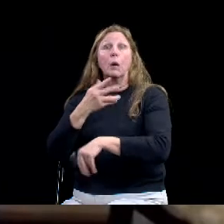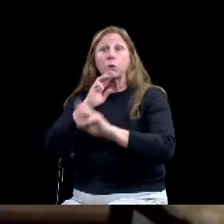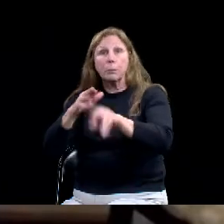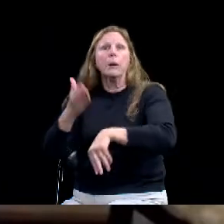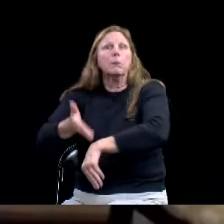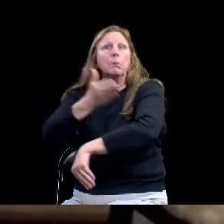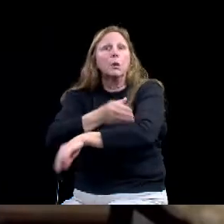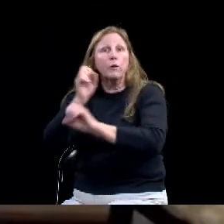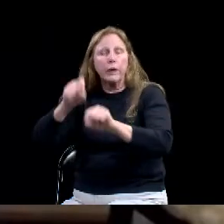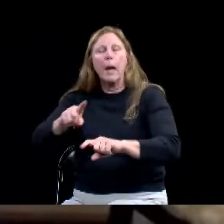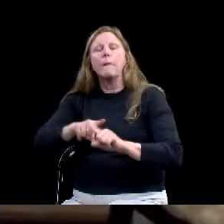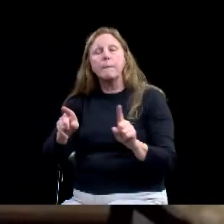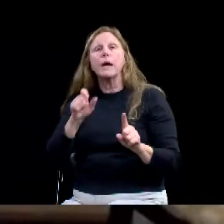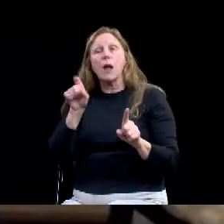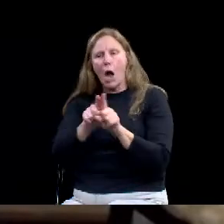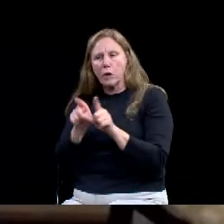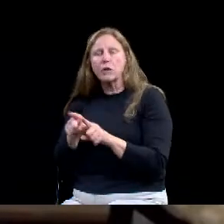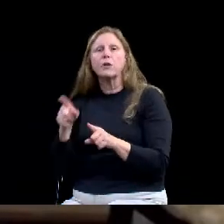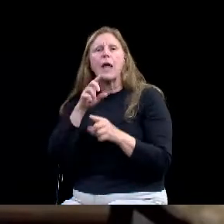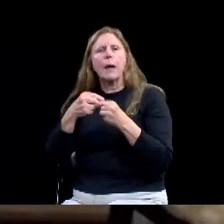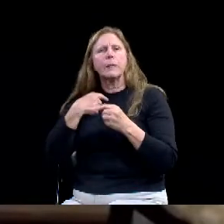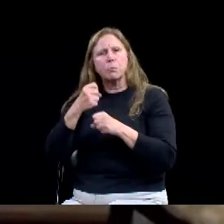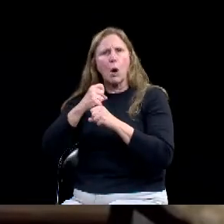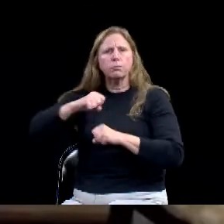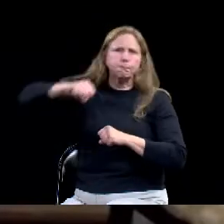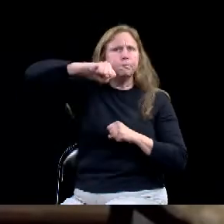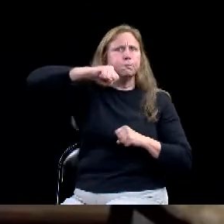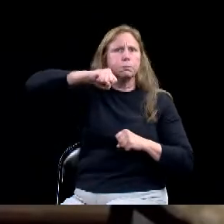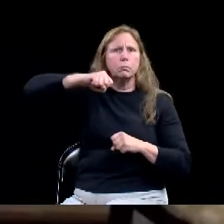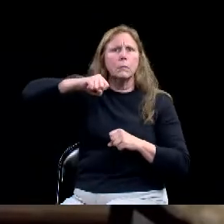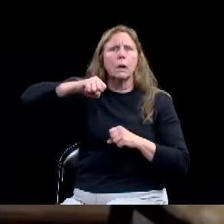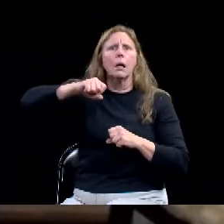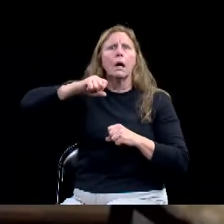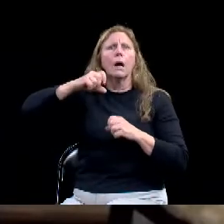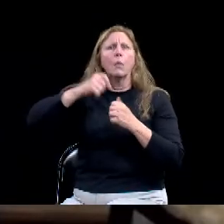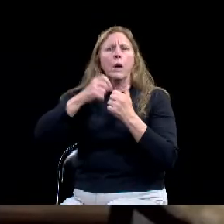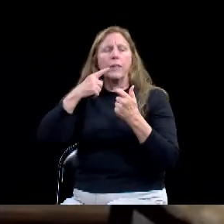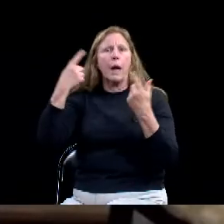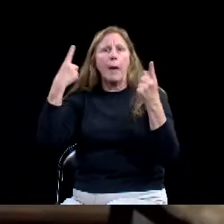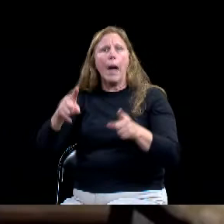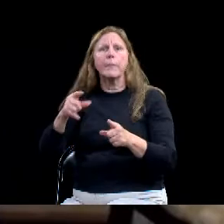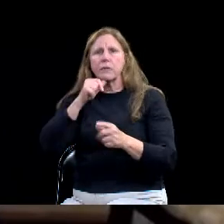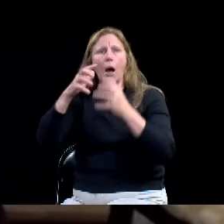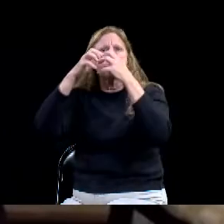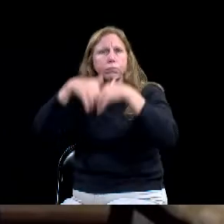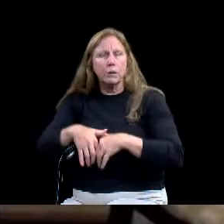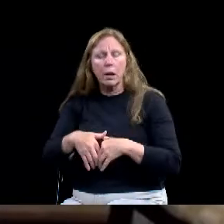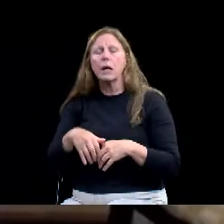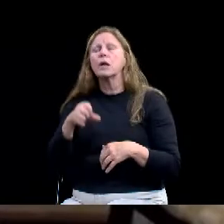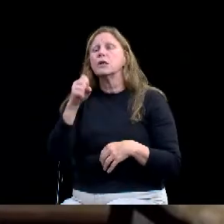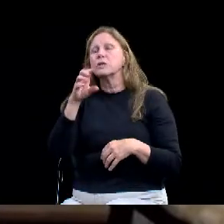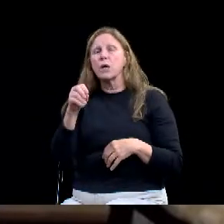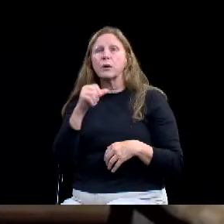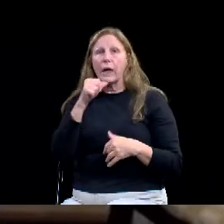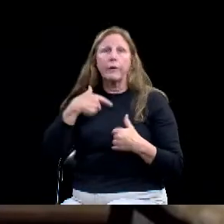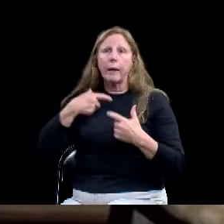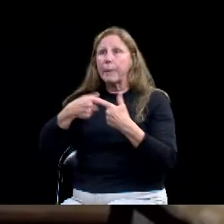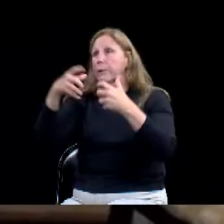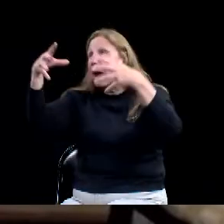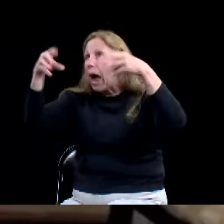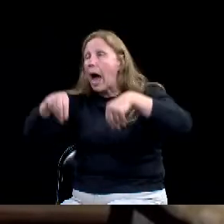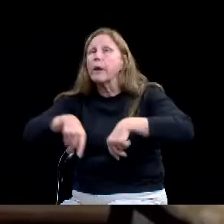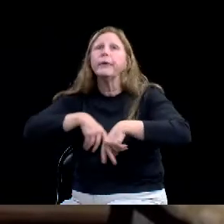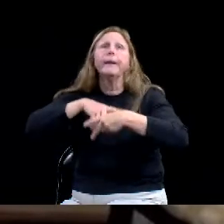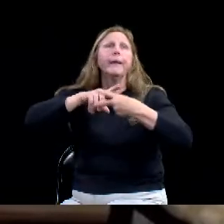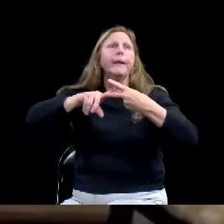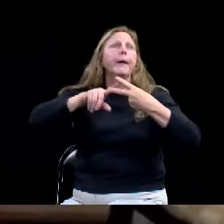don't have outages in certain areas, uh, next time. And we can, we can submit those preparatory items, those prophylactic